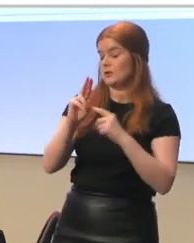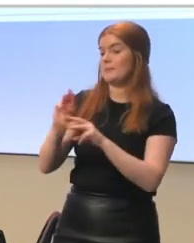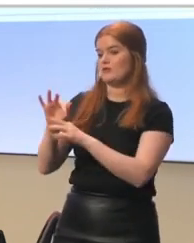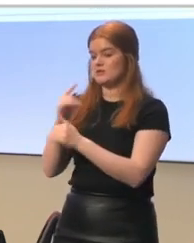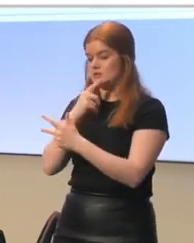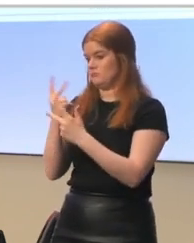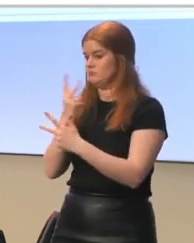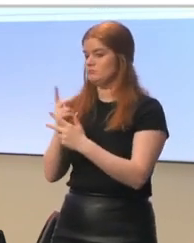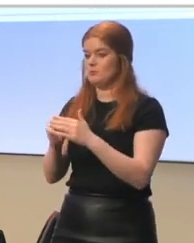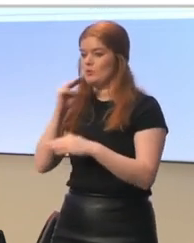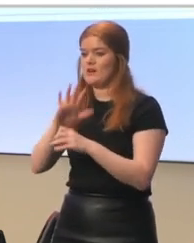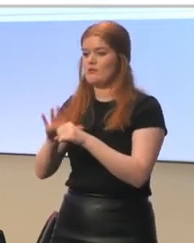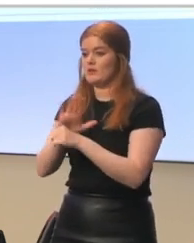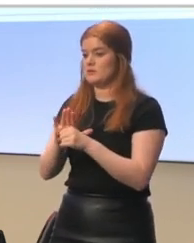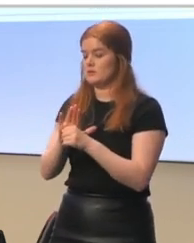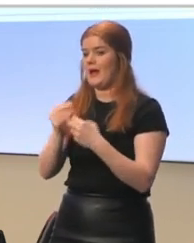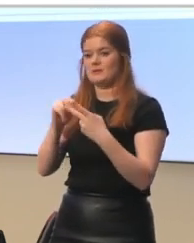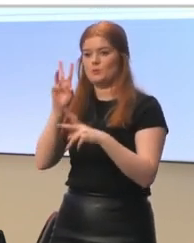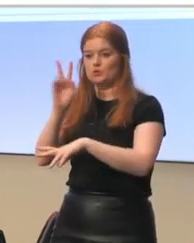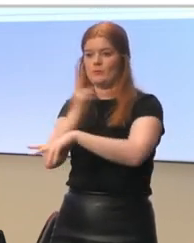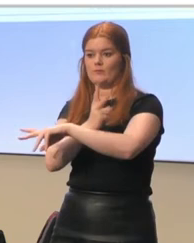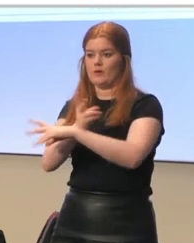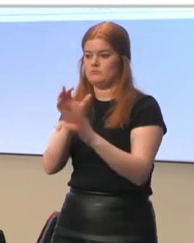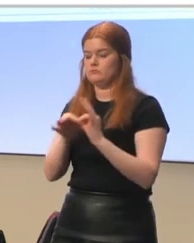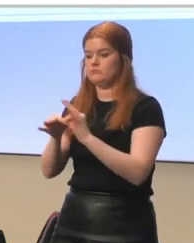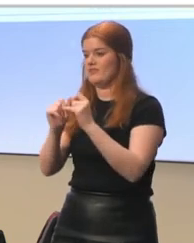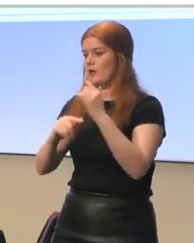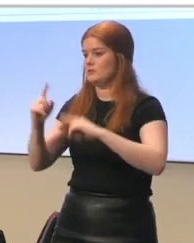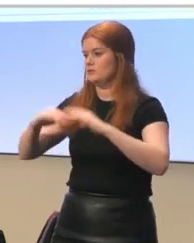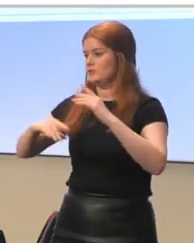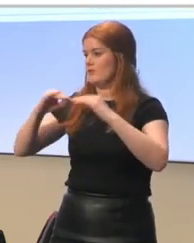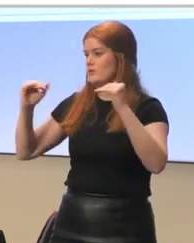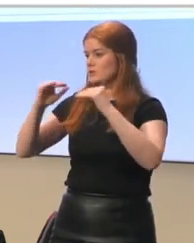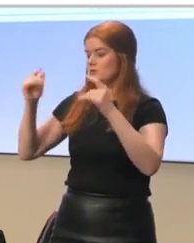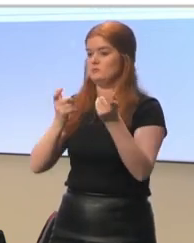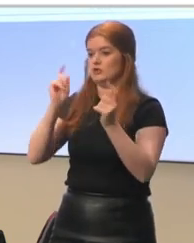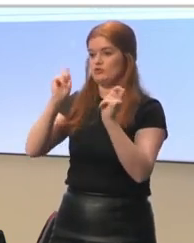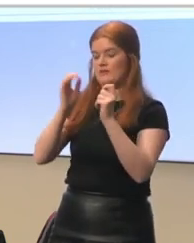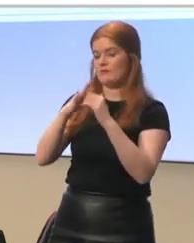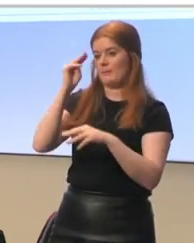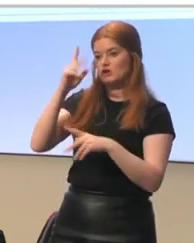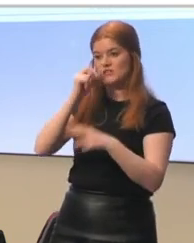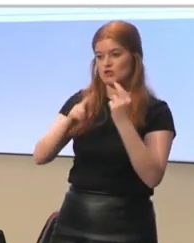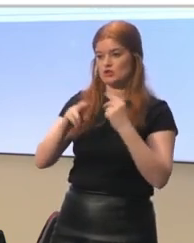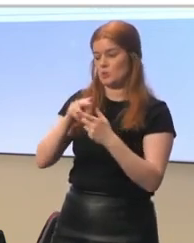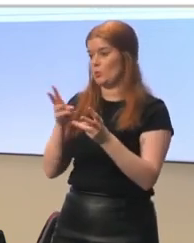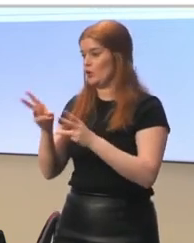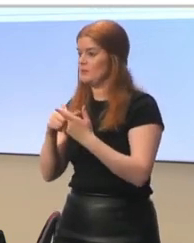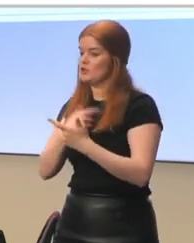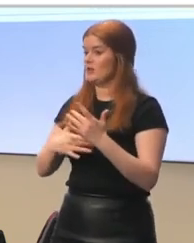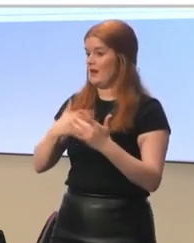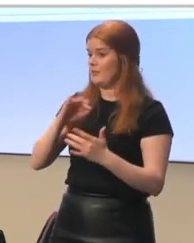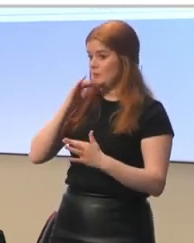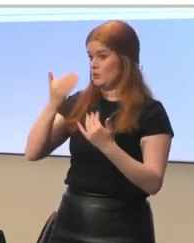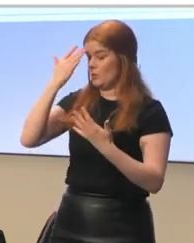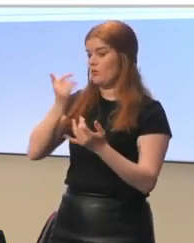supervised collaboration on all levels, training on managing teachers' personal and work life. So, we now, we know lots